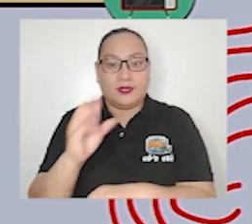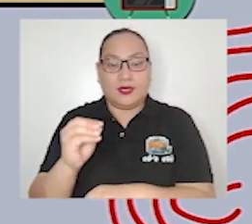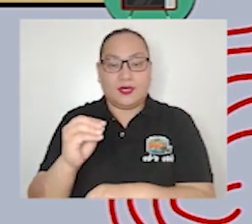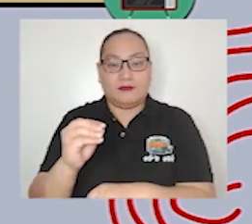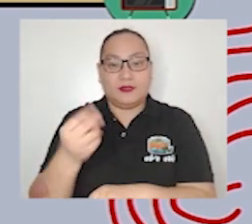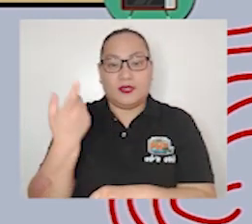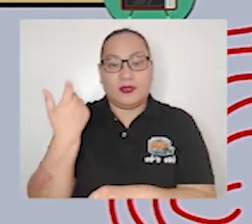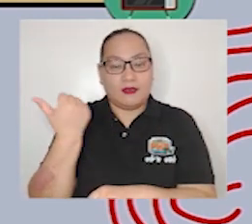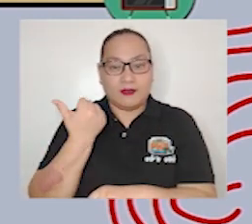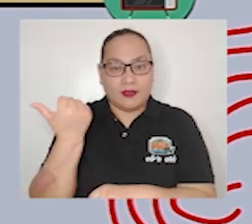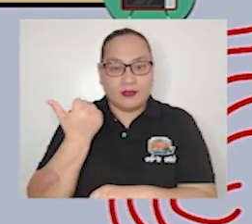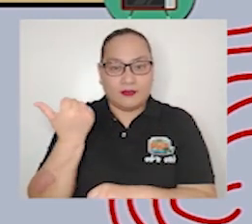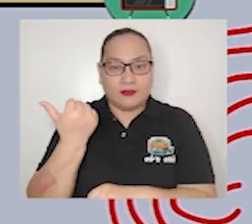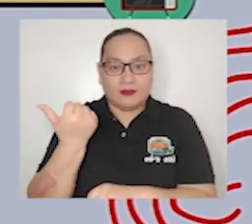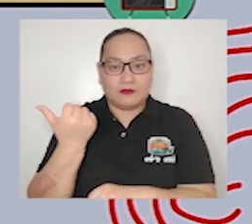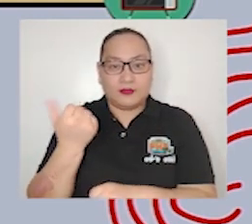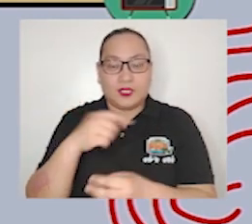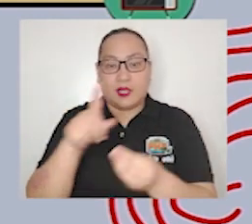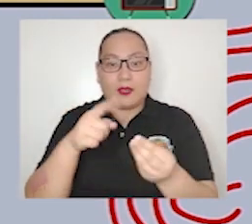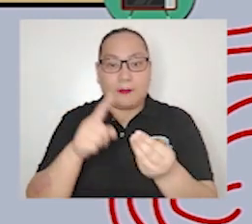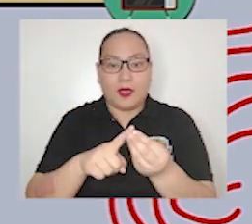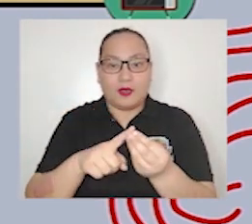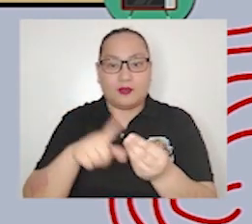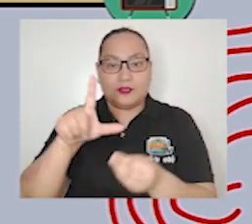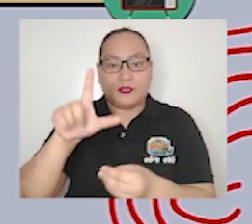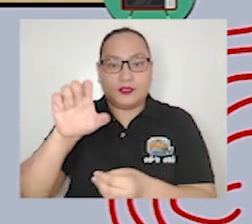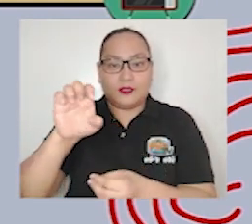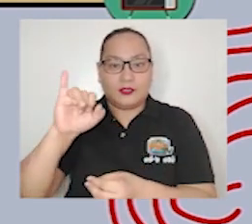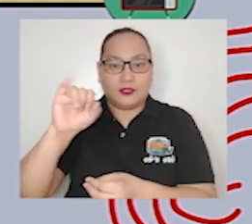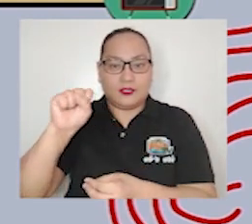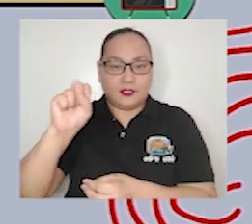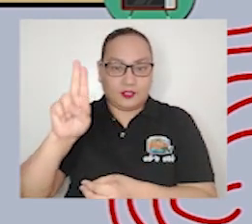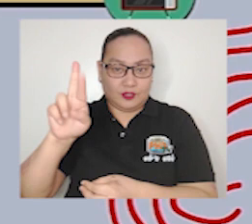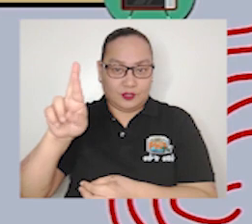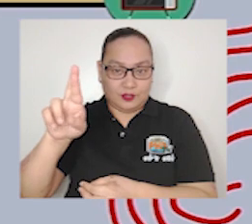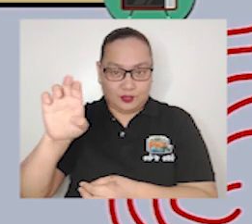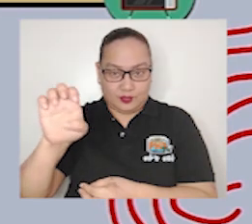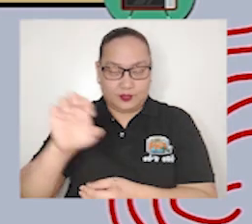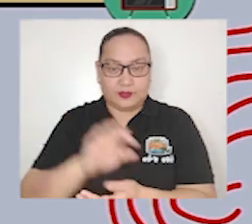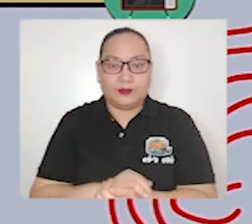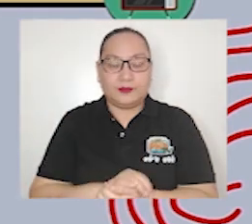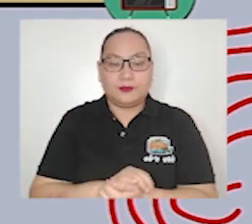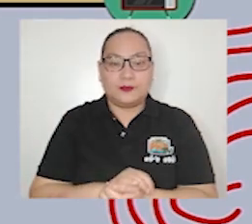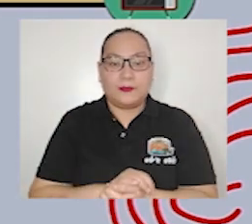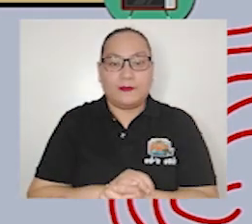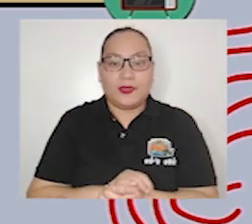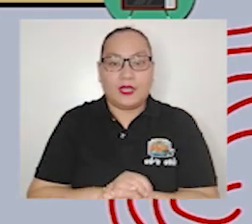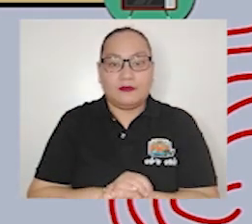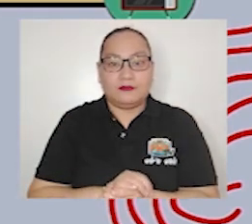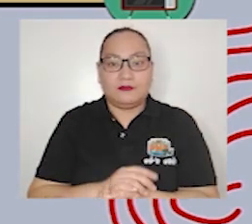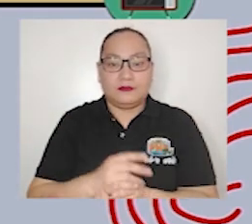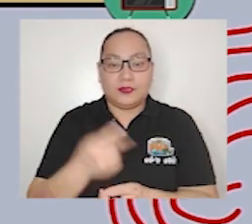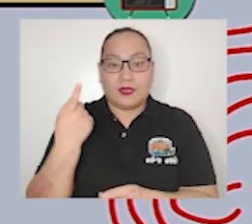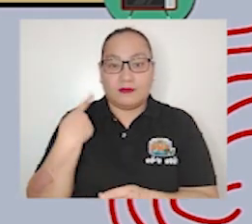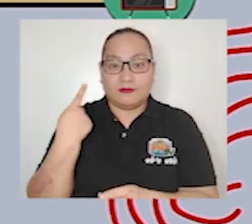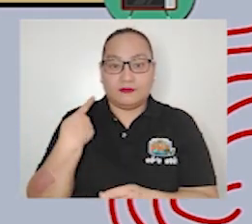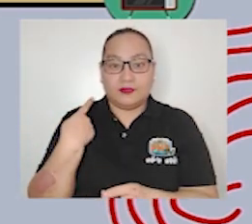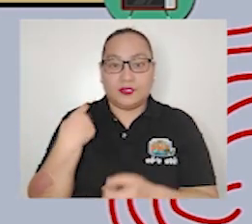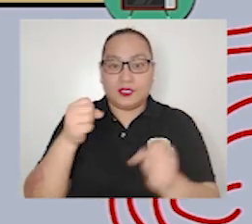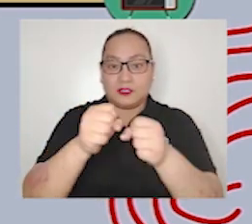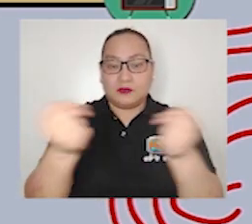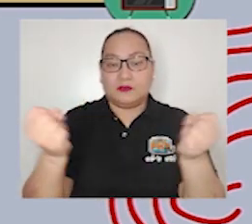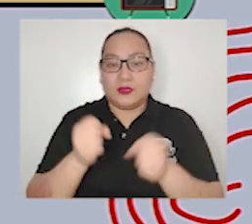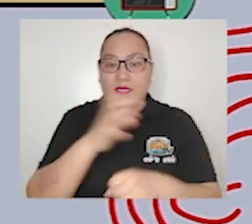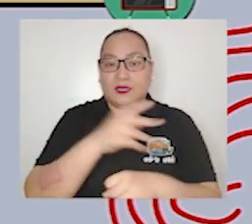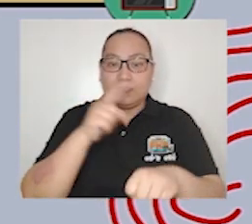this function that only competes for space and time but also exerts indirect influence